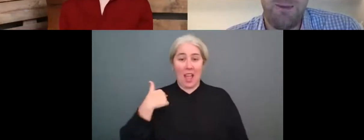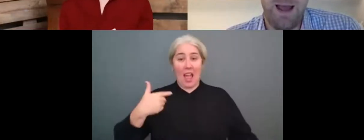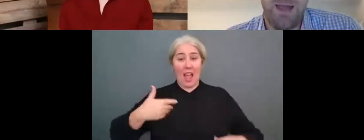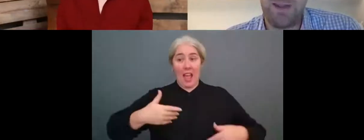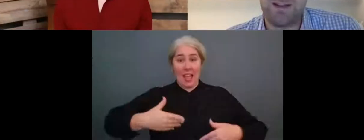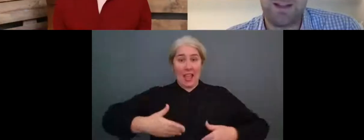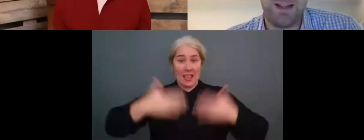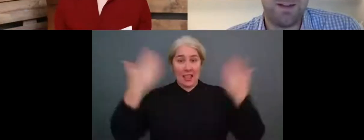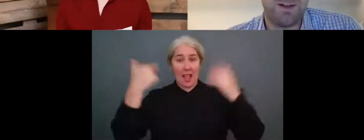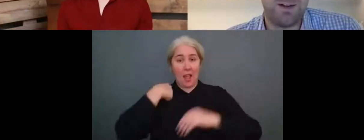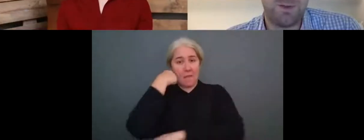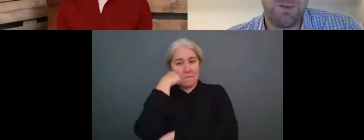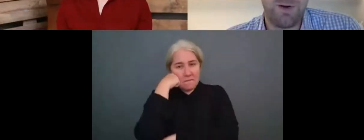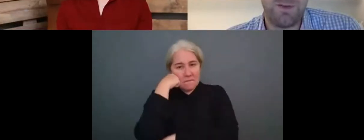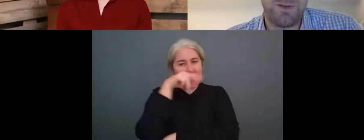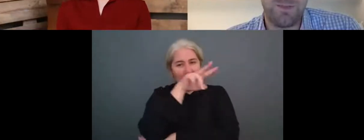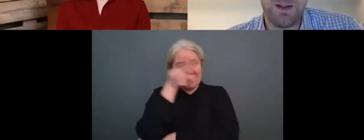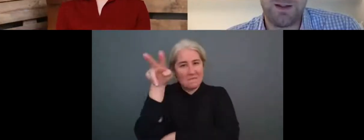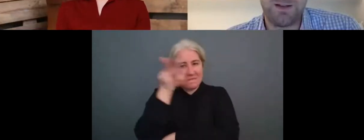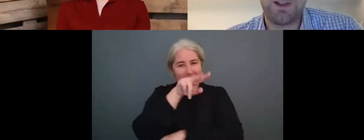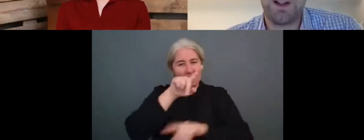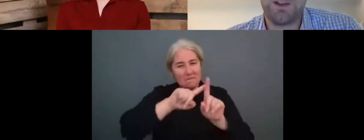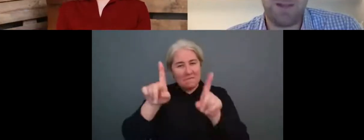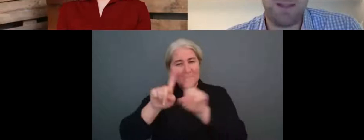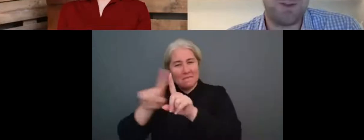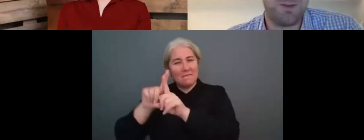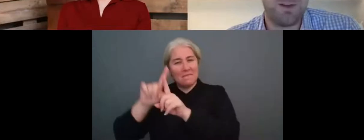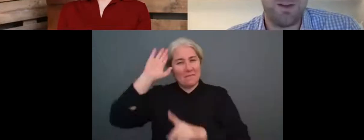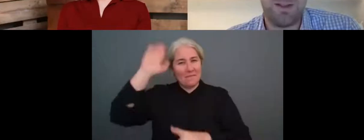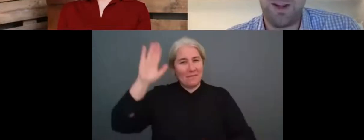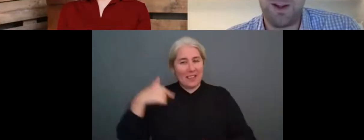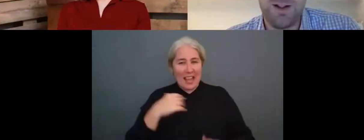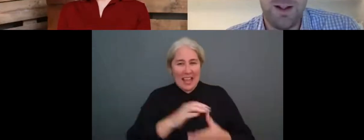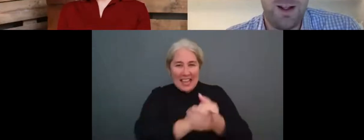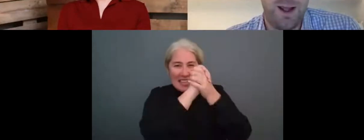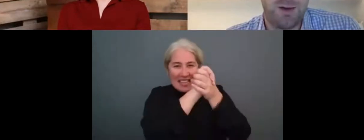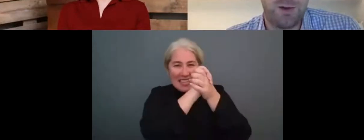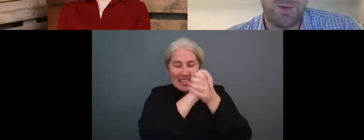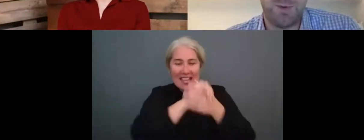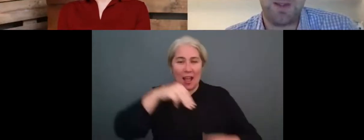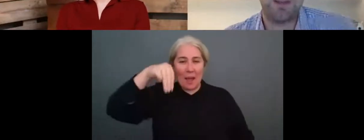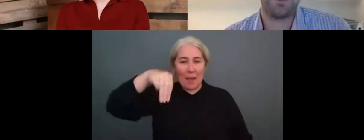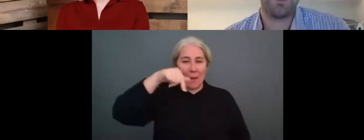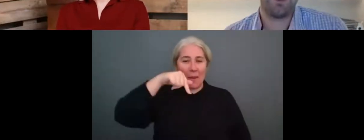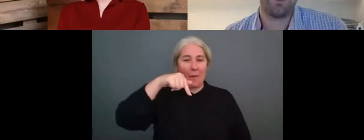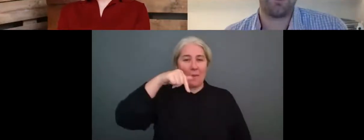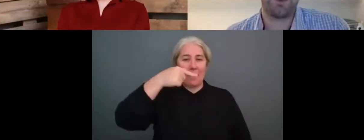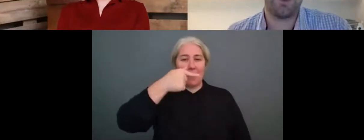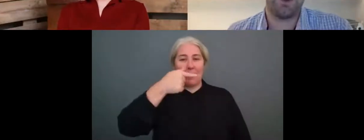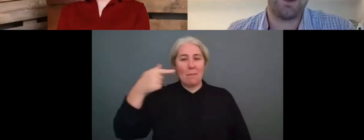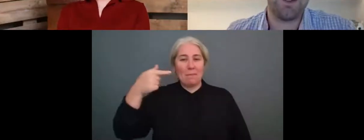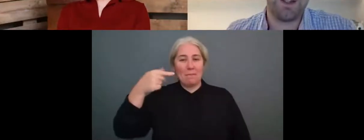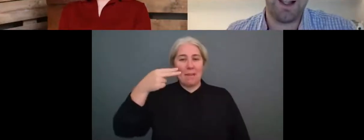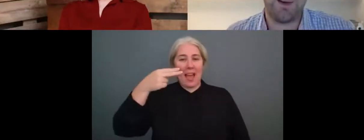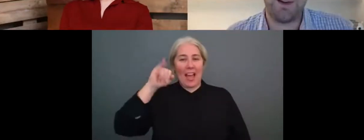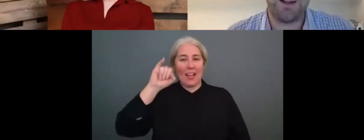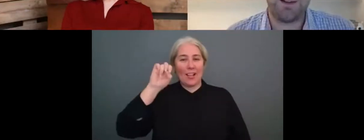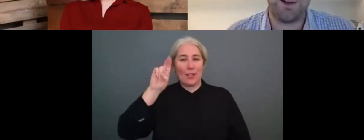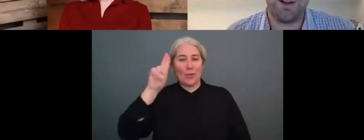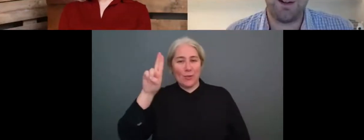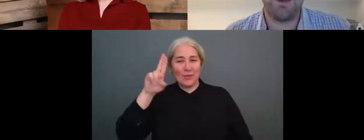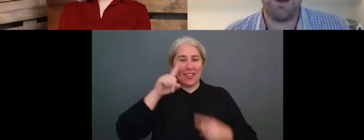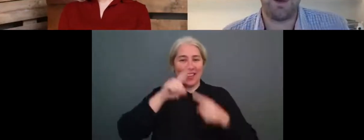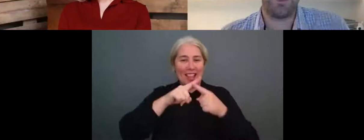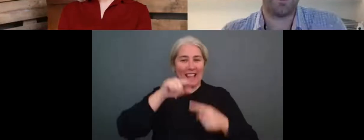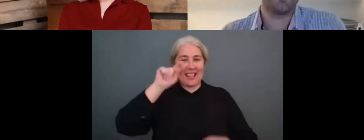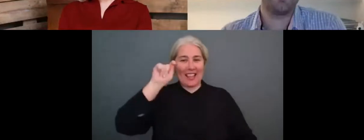Um, and thanks again to some of the previous speakers. Good luck to Matthew and Theo on your swim later this year. I look forward to seeing how you get